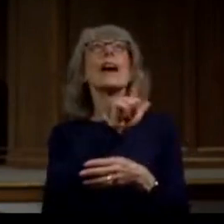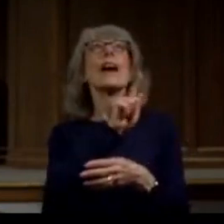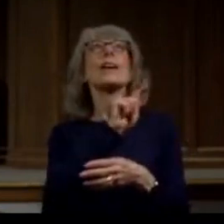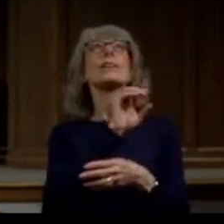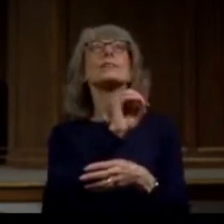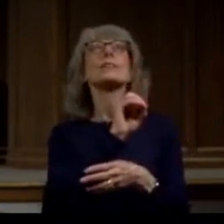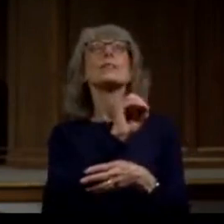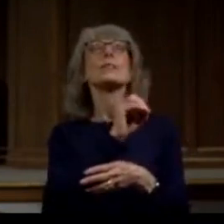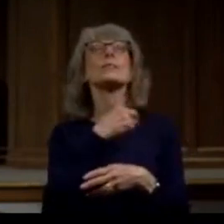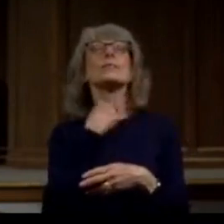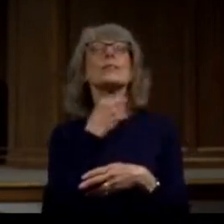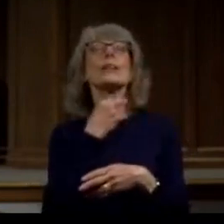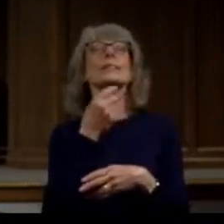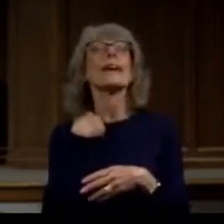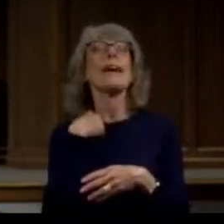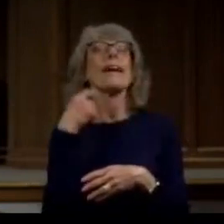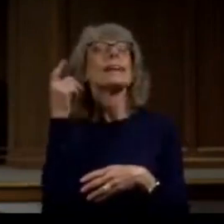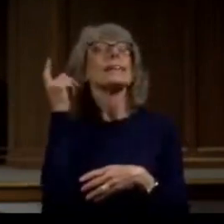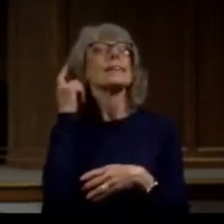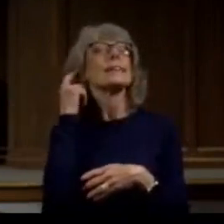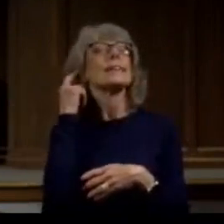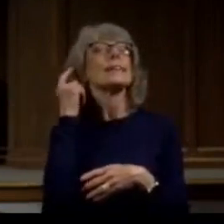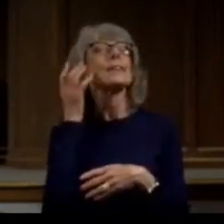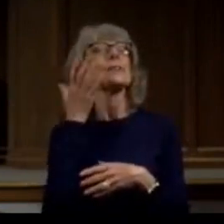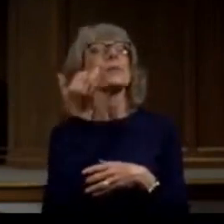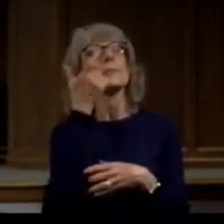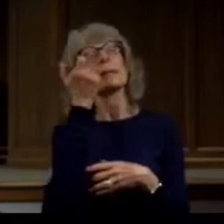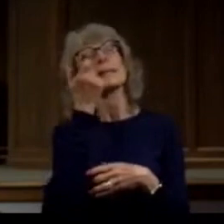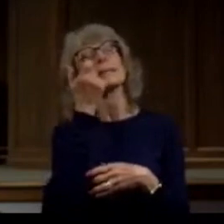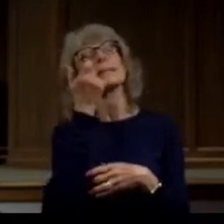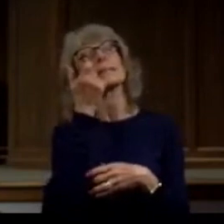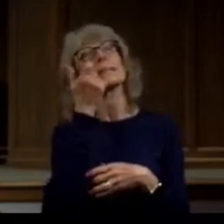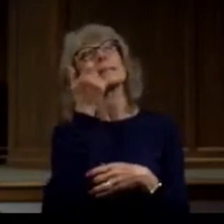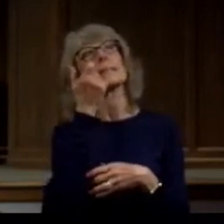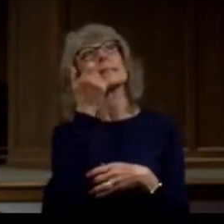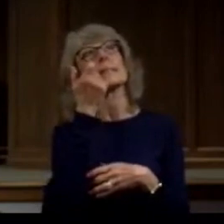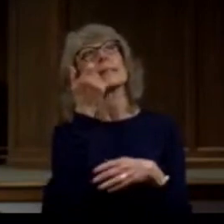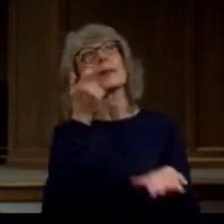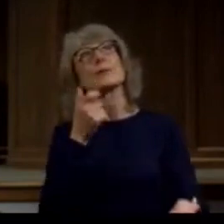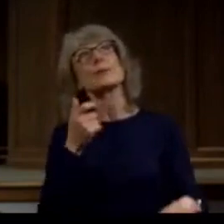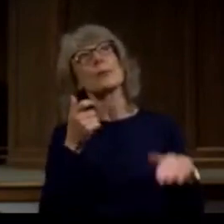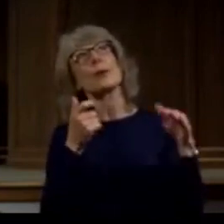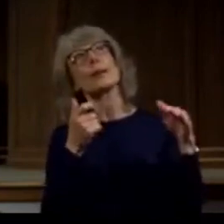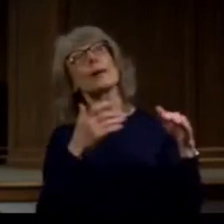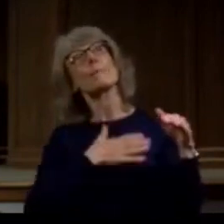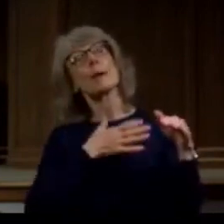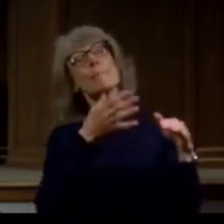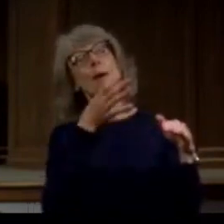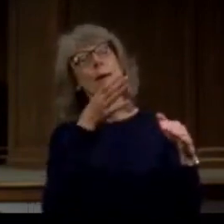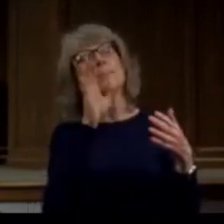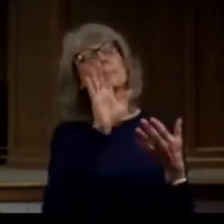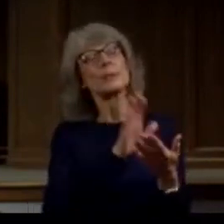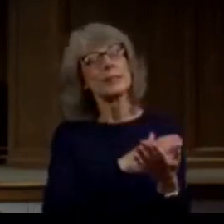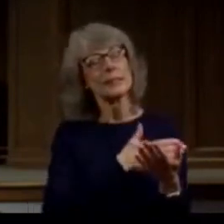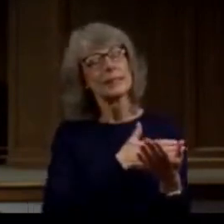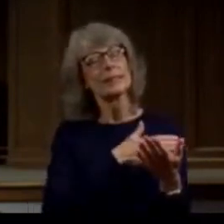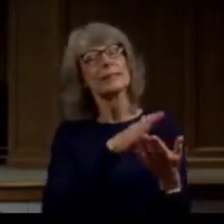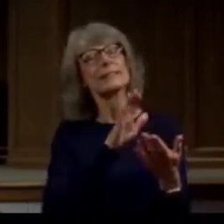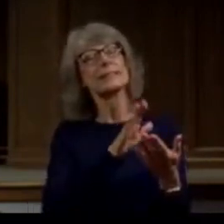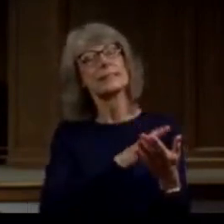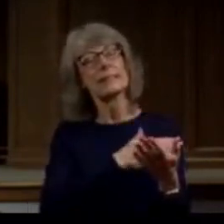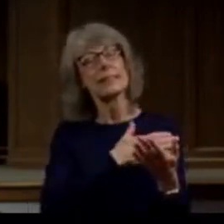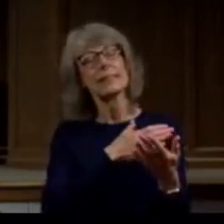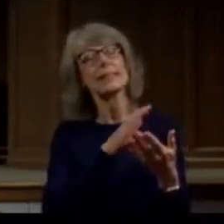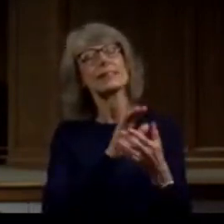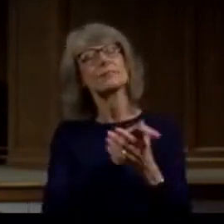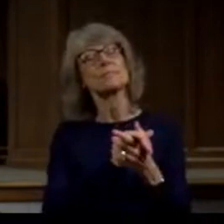in my mind's eye because that voice was the voice growing up all those years. She would sing that song singing alto